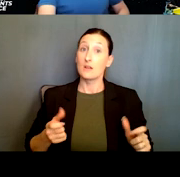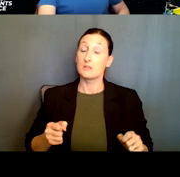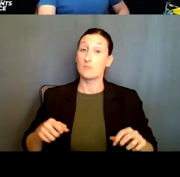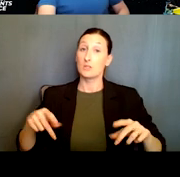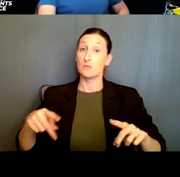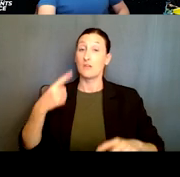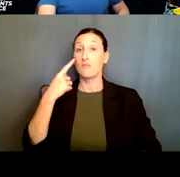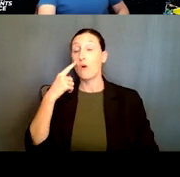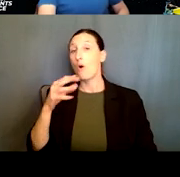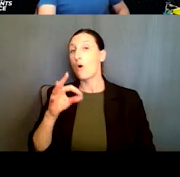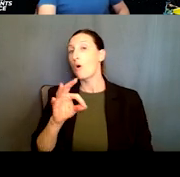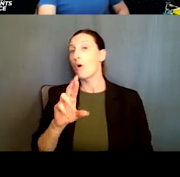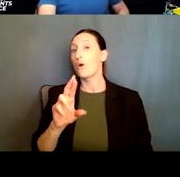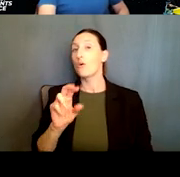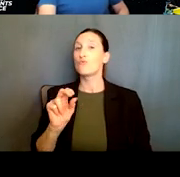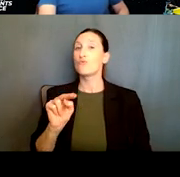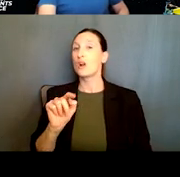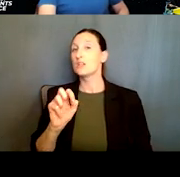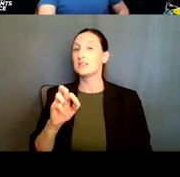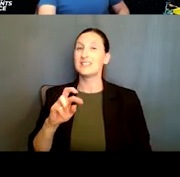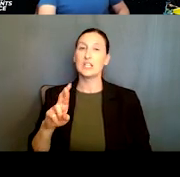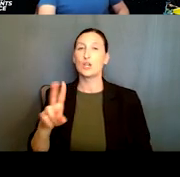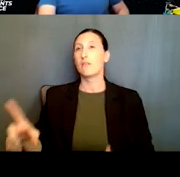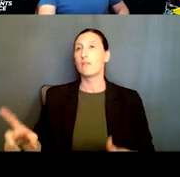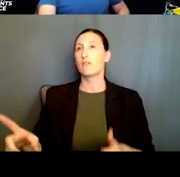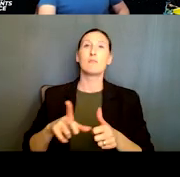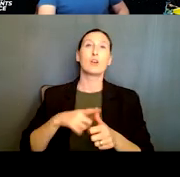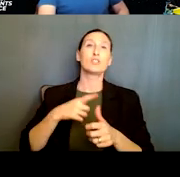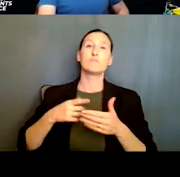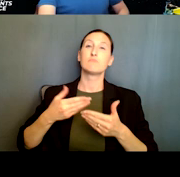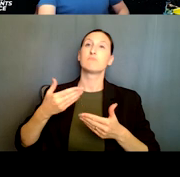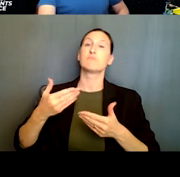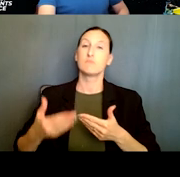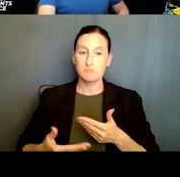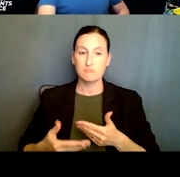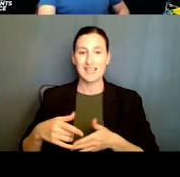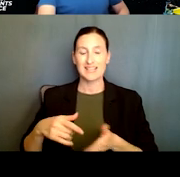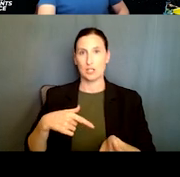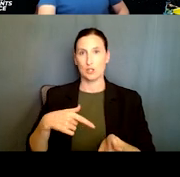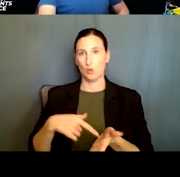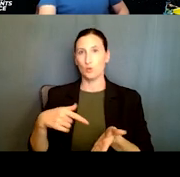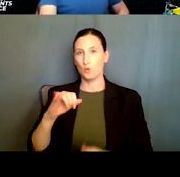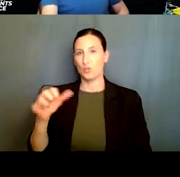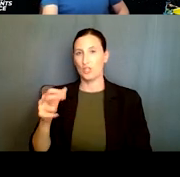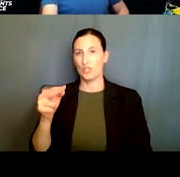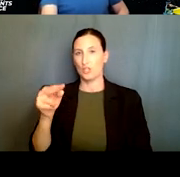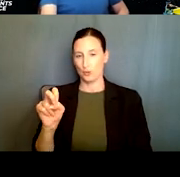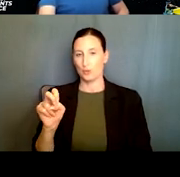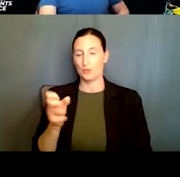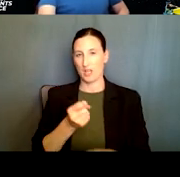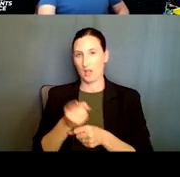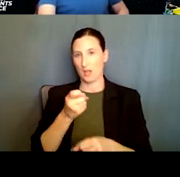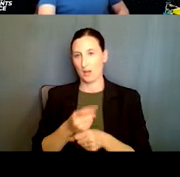that, uh, are, um, due in June every year. And examples include